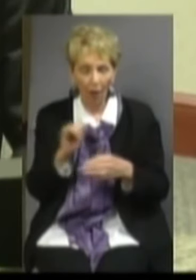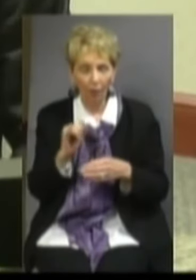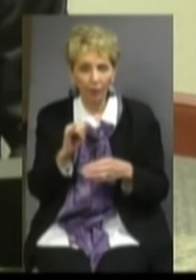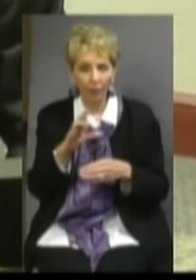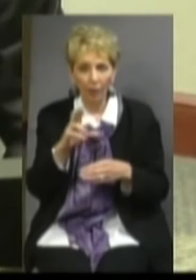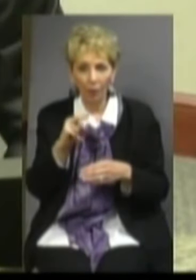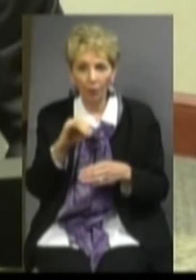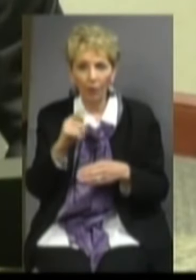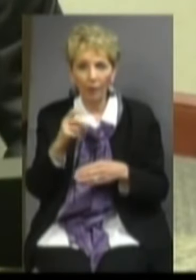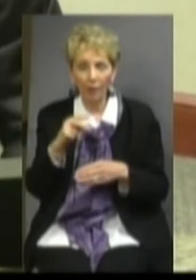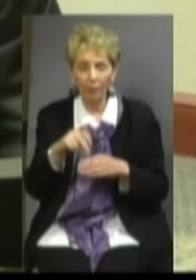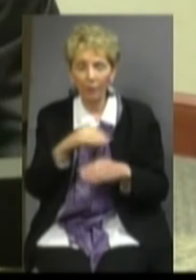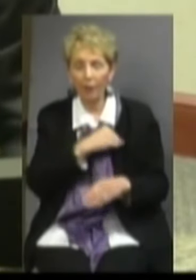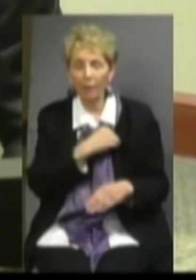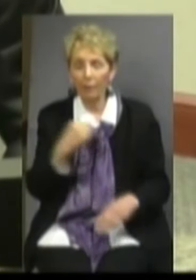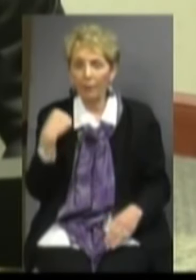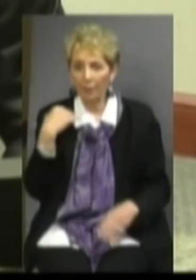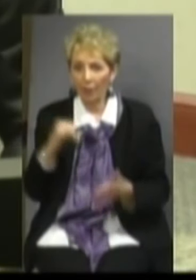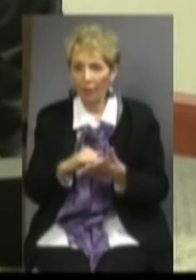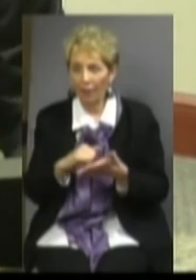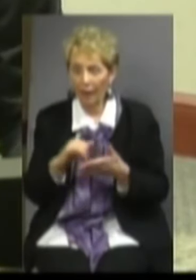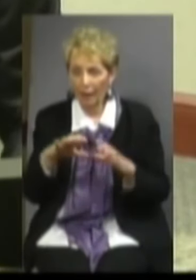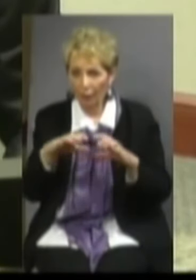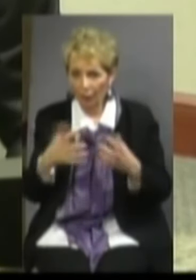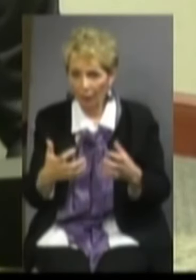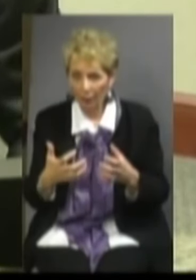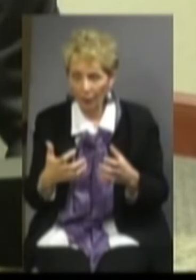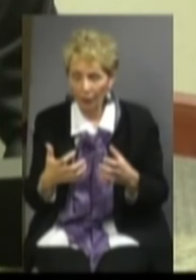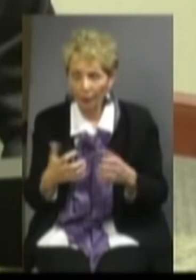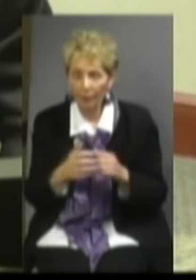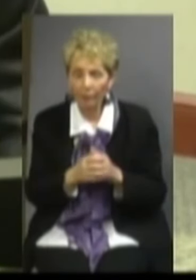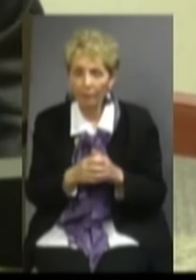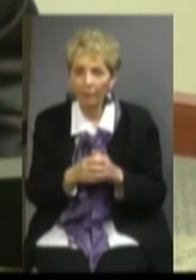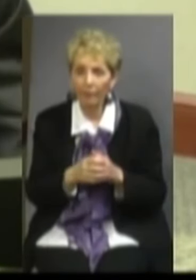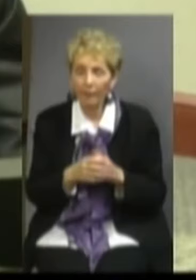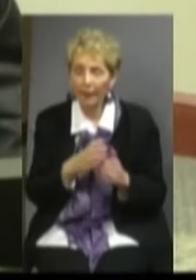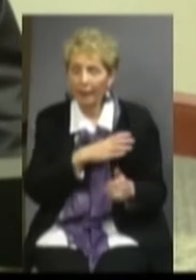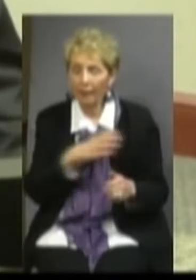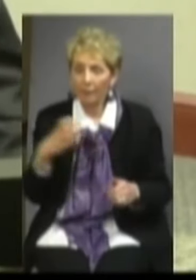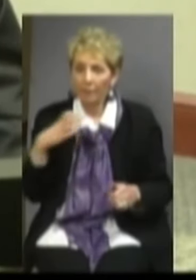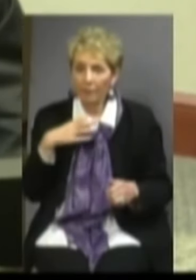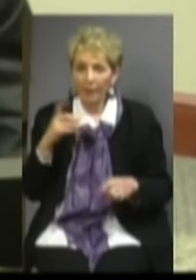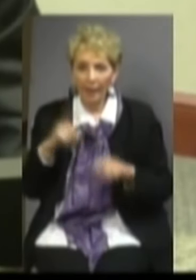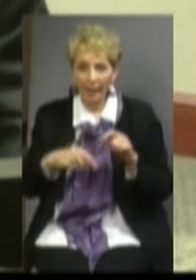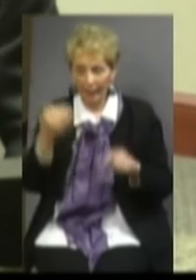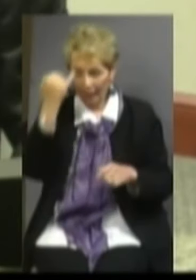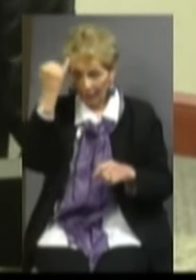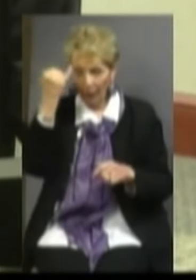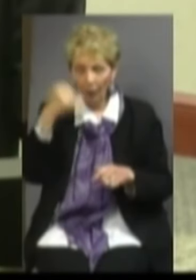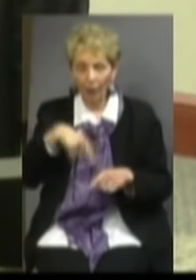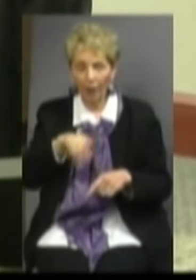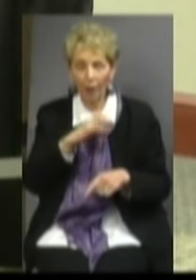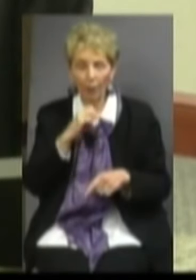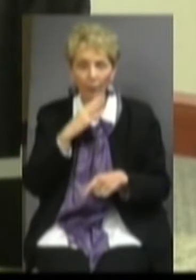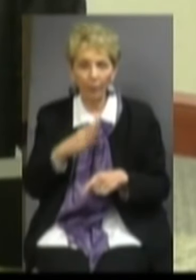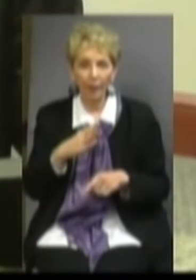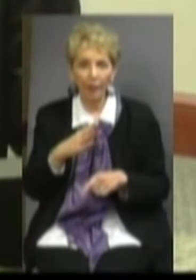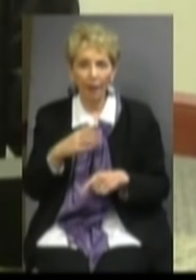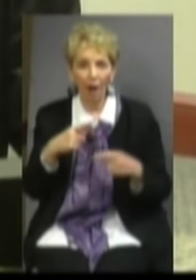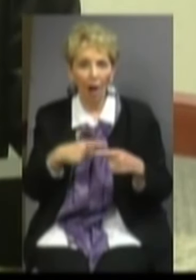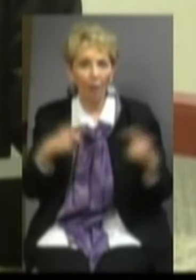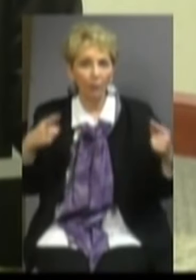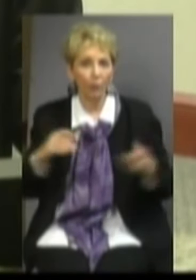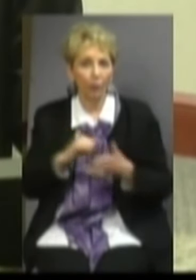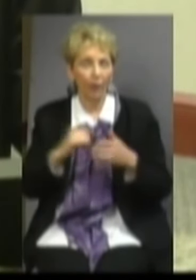Ronnie Thompson is a member of that community, or excuse me, a member of that committee. I can not imagine that there would be opposition